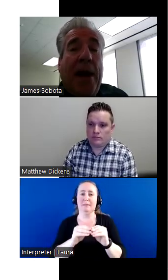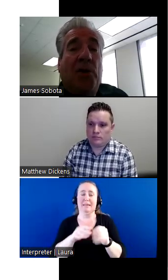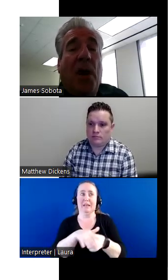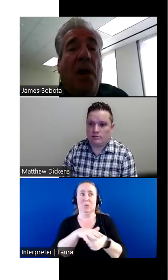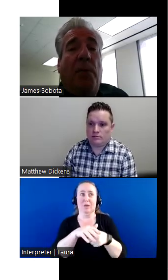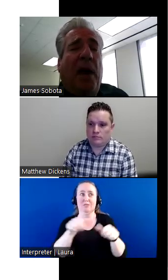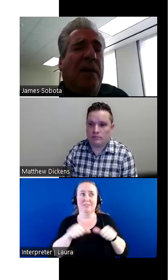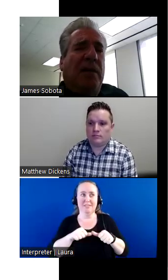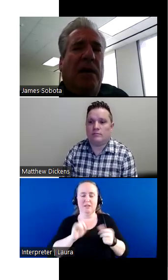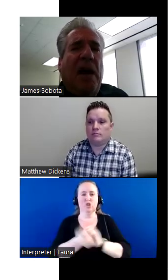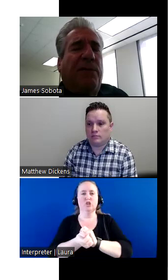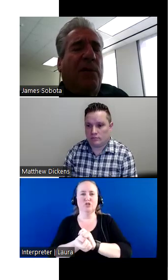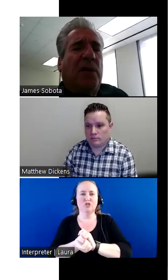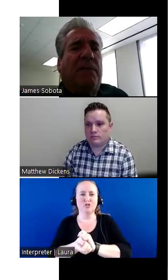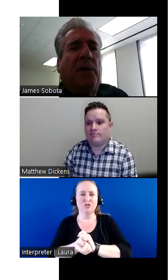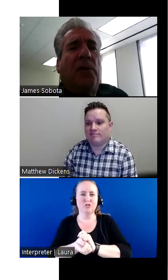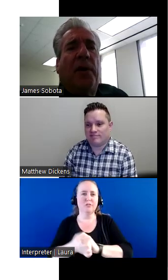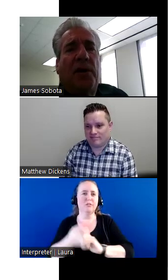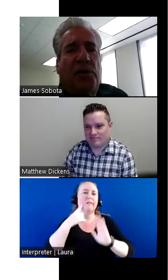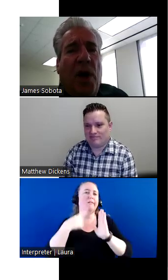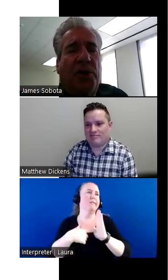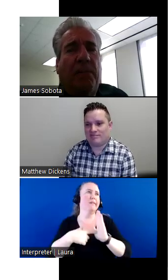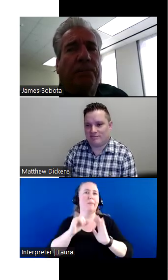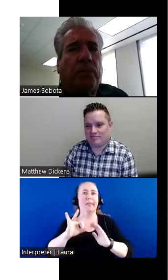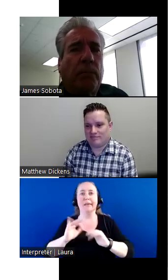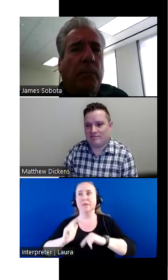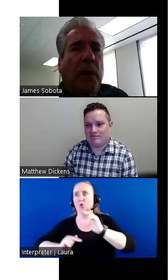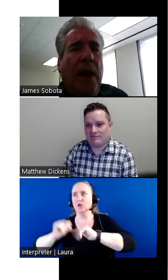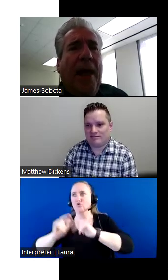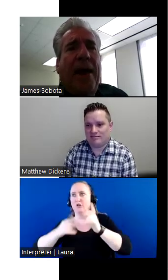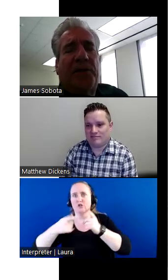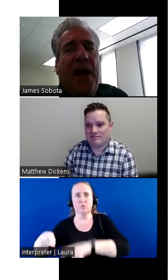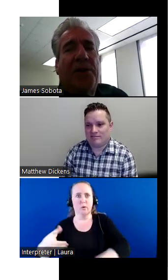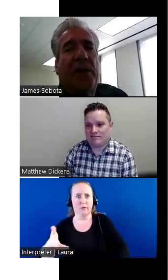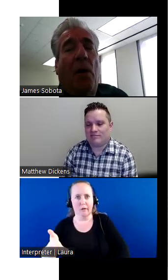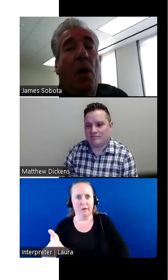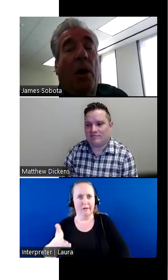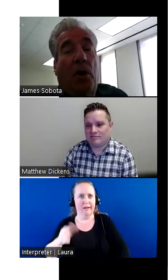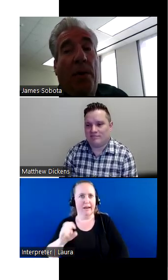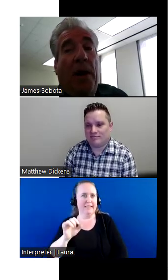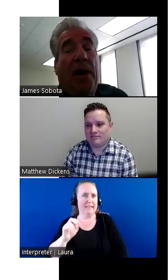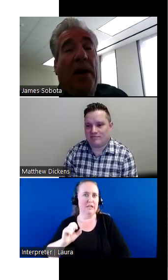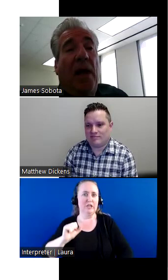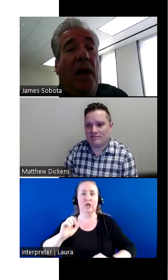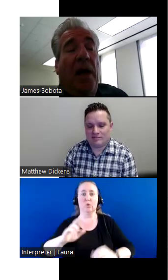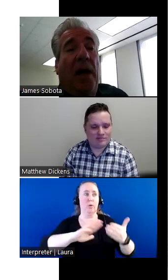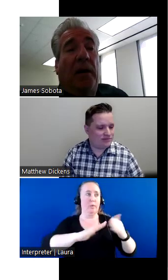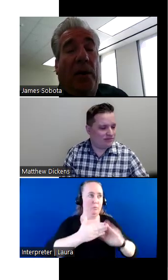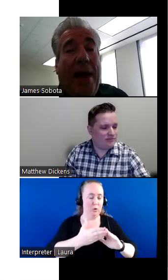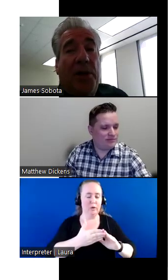change because I'll you, for instance, if they're doing construction at a station or a community